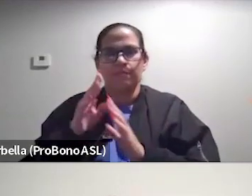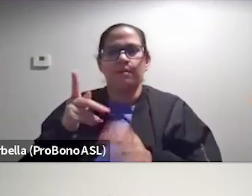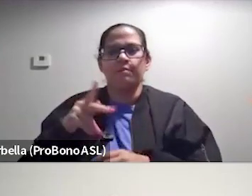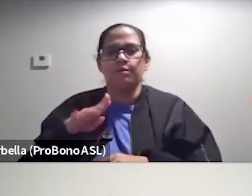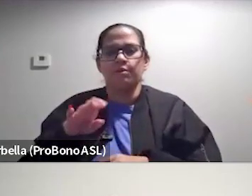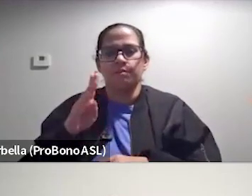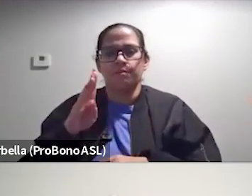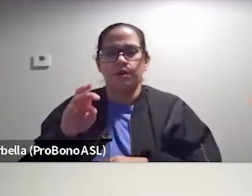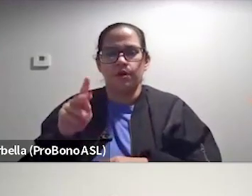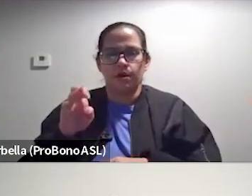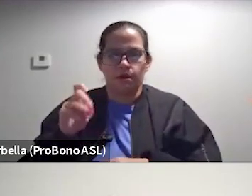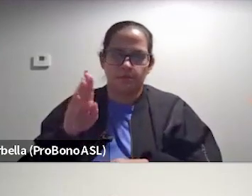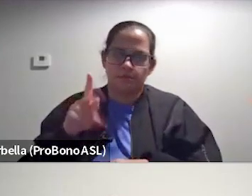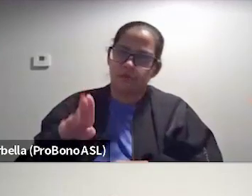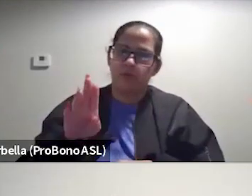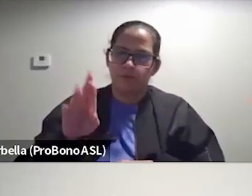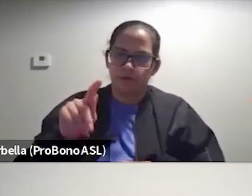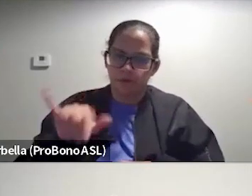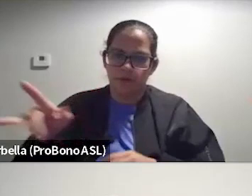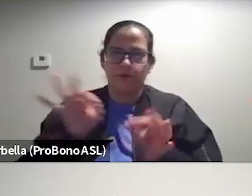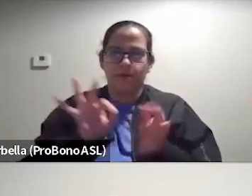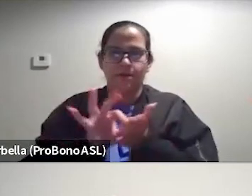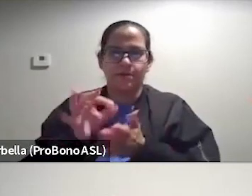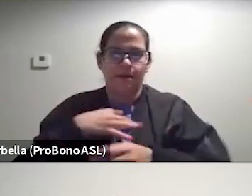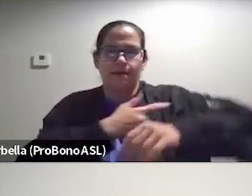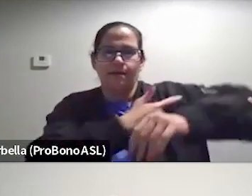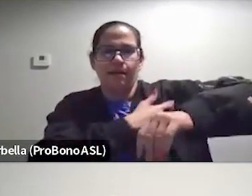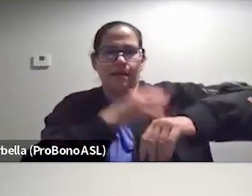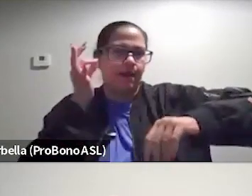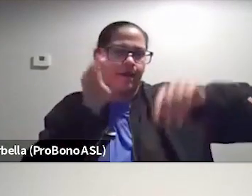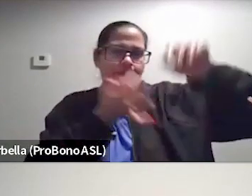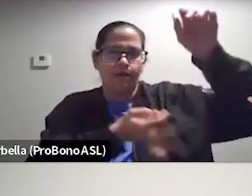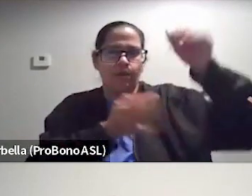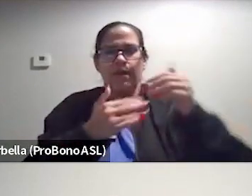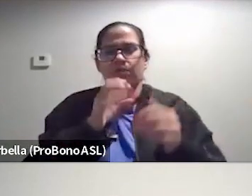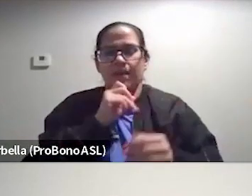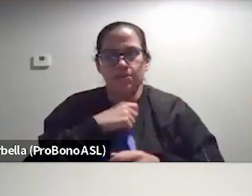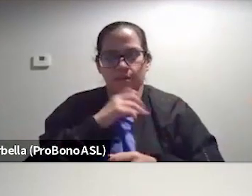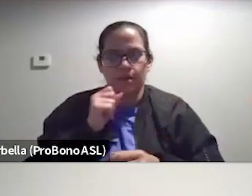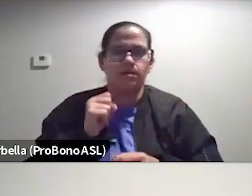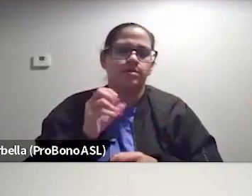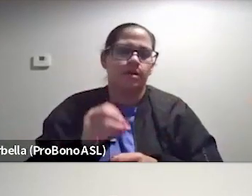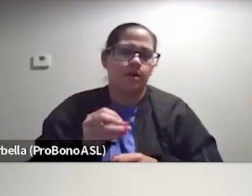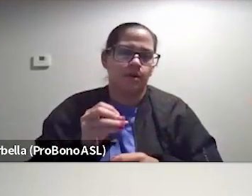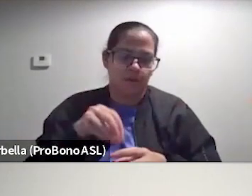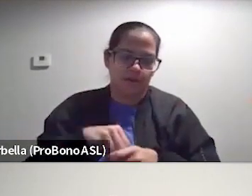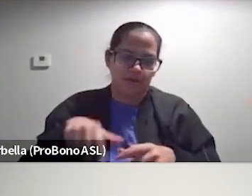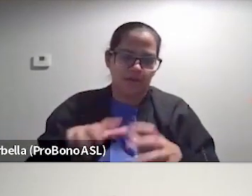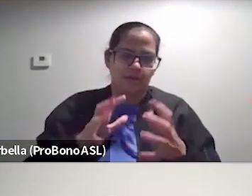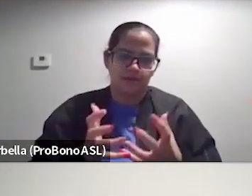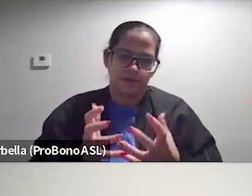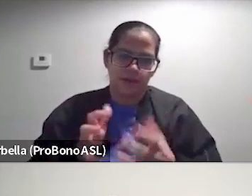medical record and they were really counting my armpit hairs at like whatever age it was. So like in this area